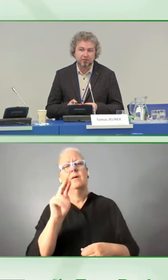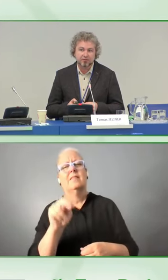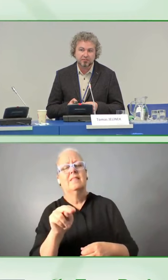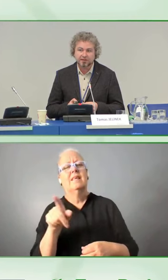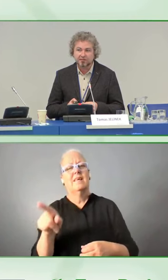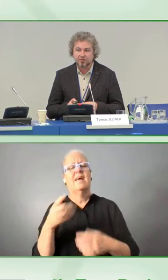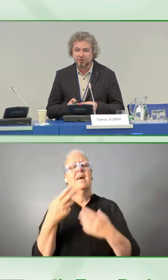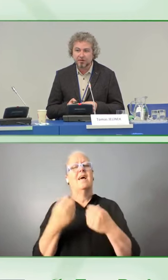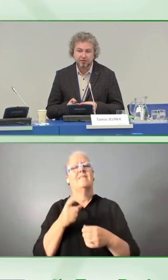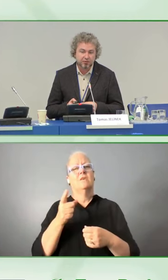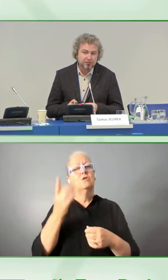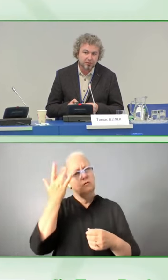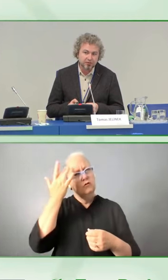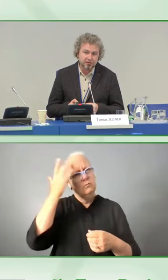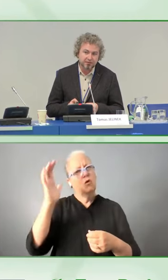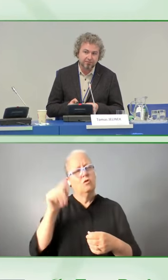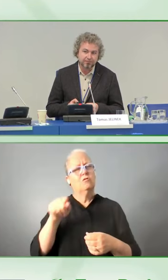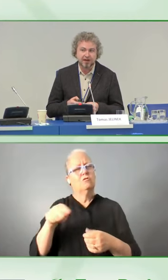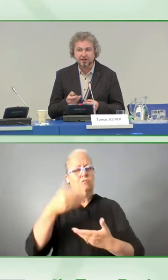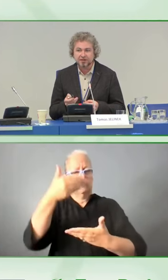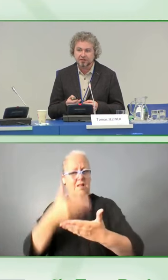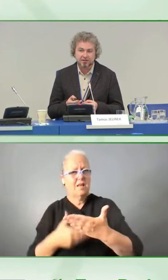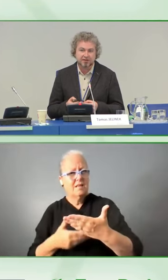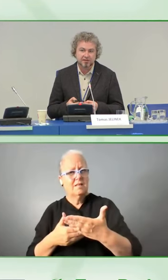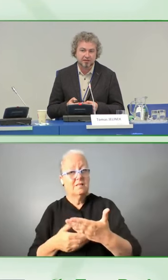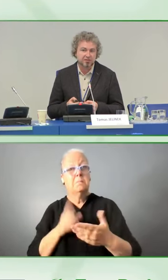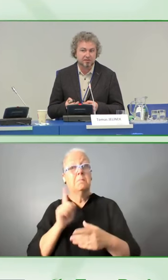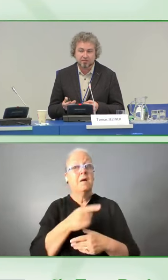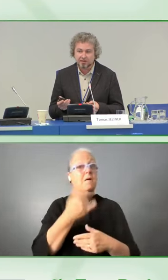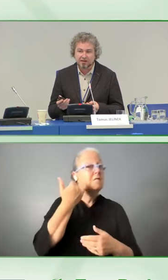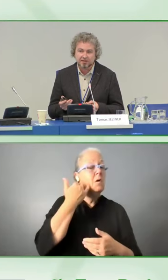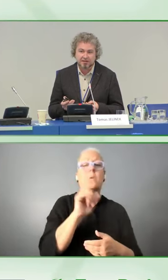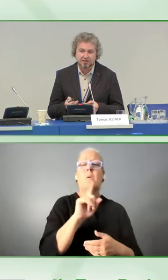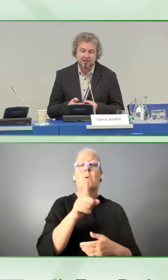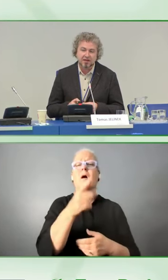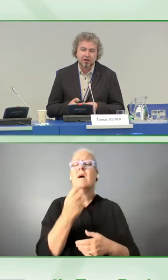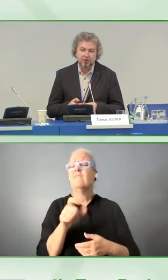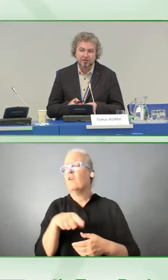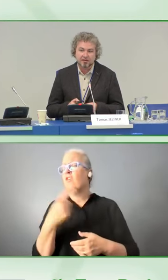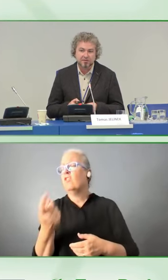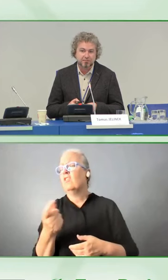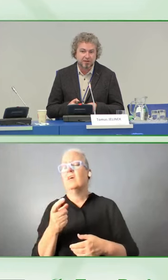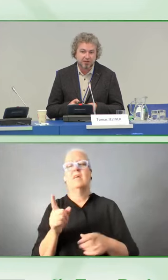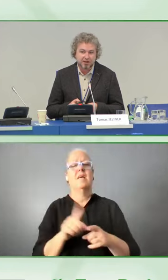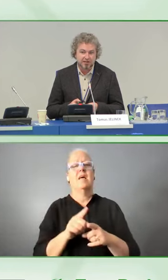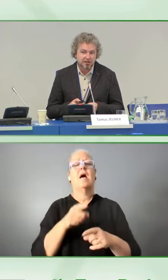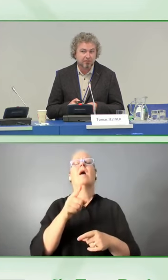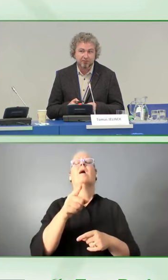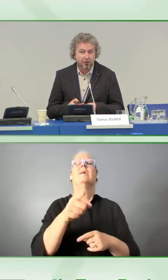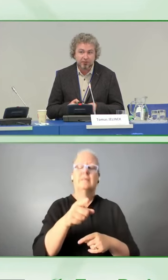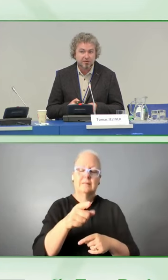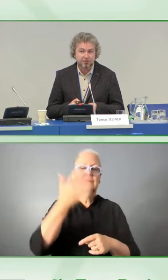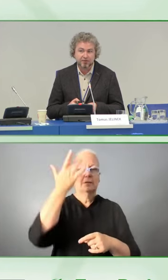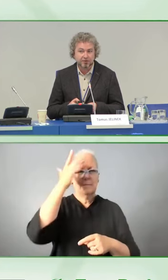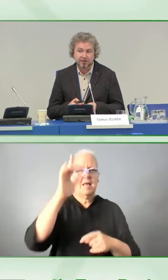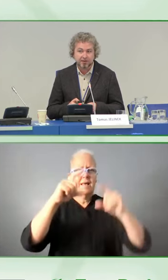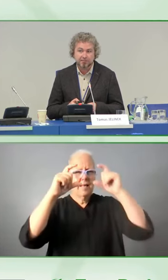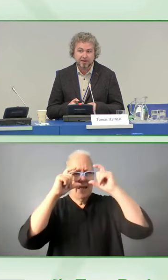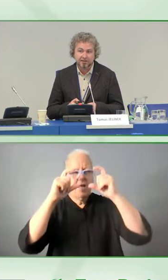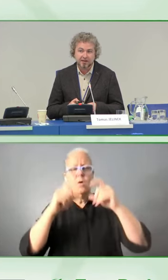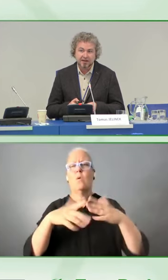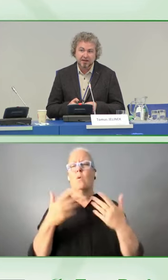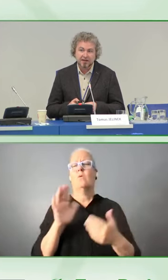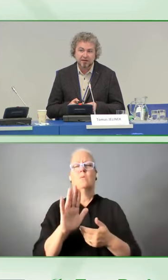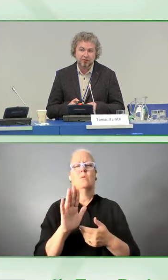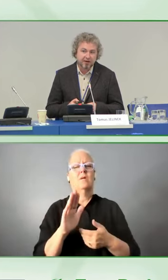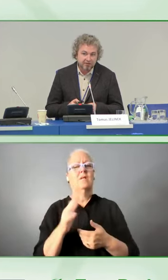use your phone. But if you are used to some other device such as smart glasses or some specialized phones for visually